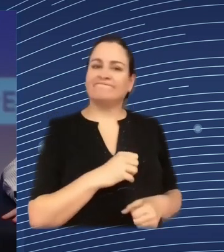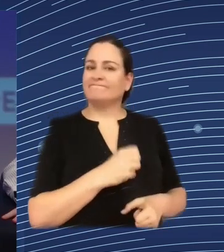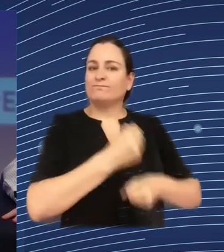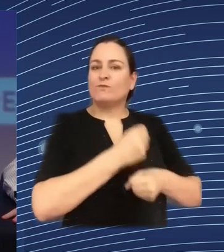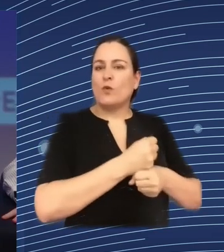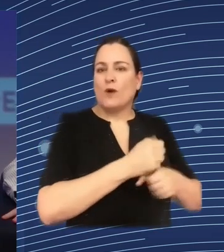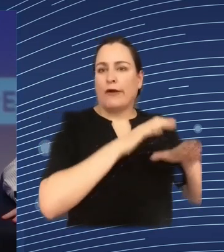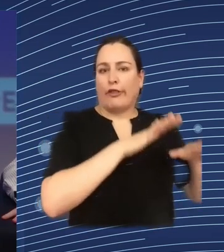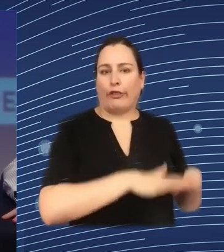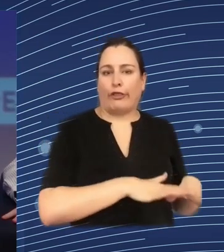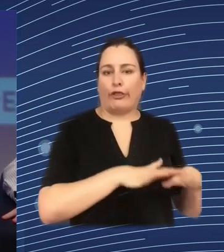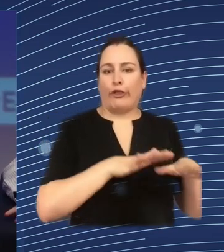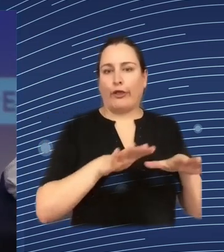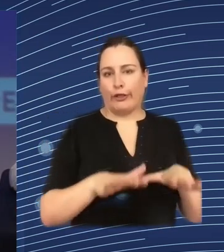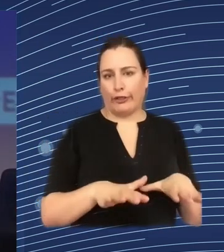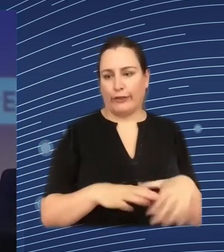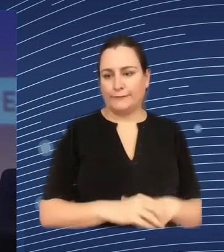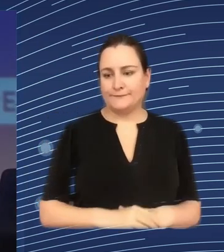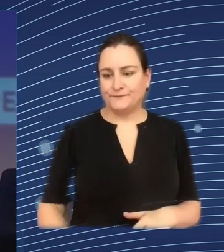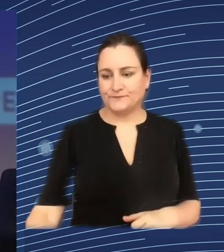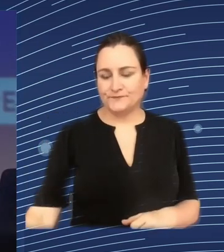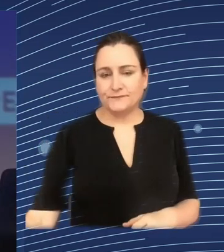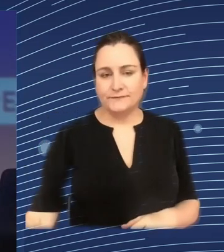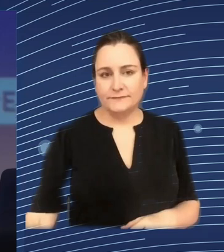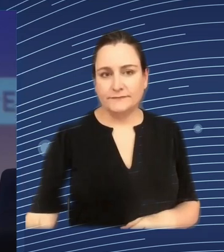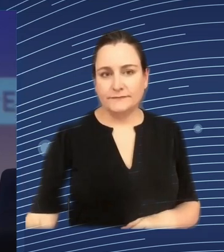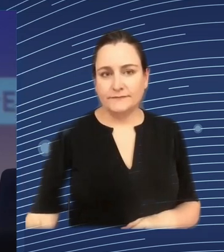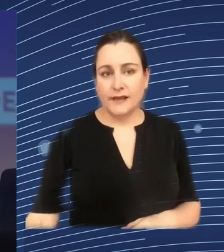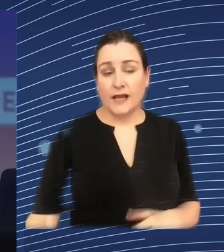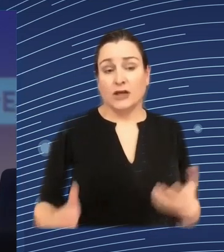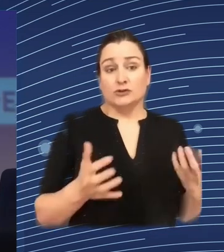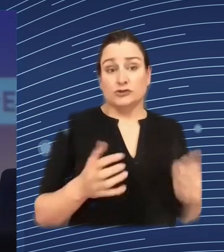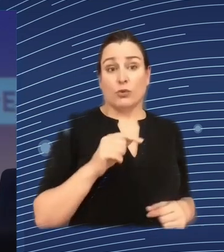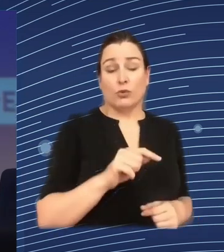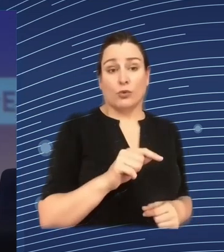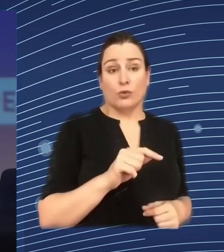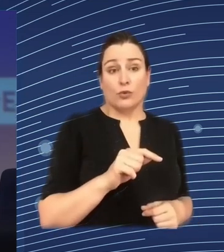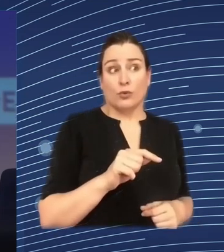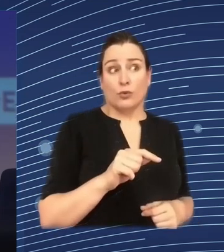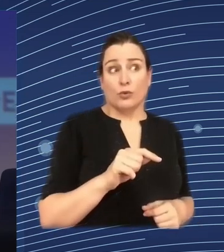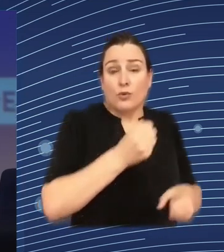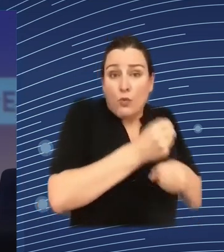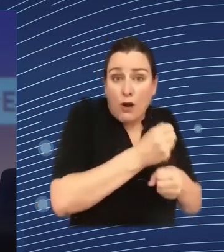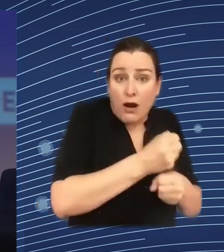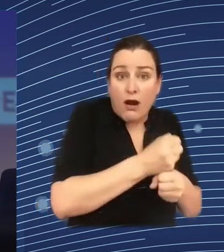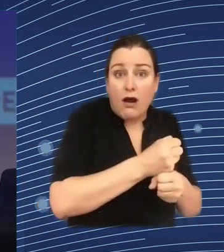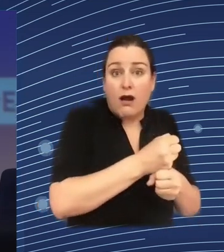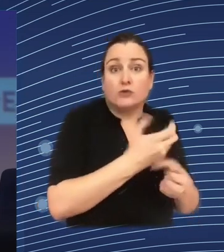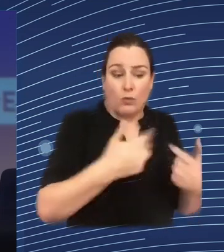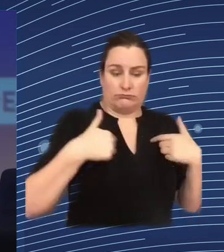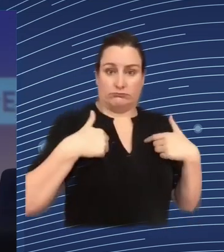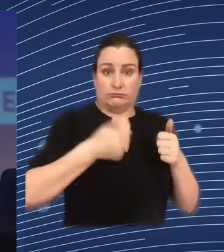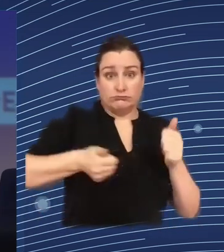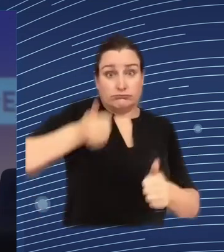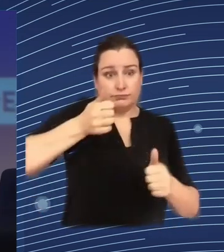reallocated to ensure an even distribution of work and a steady flow of